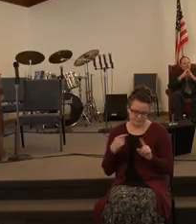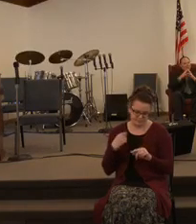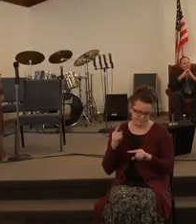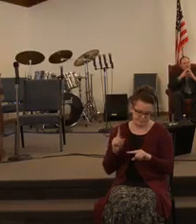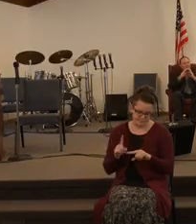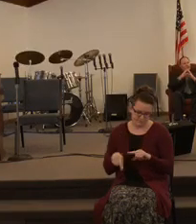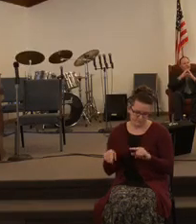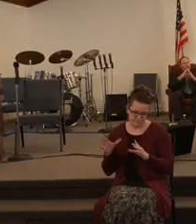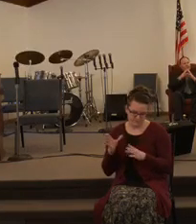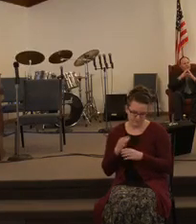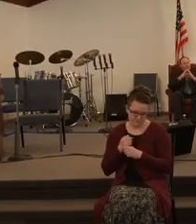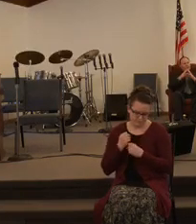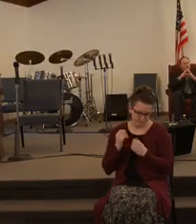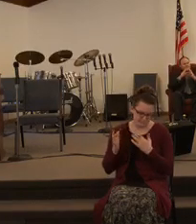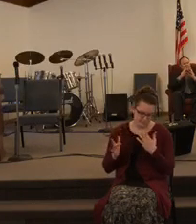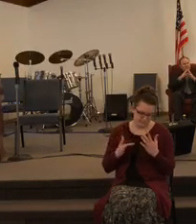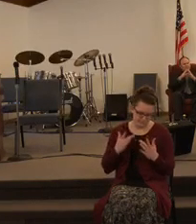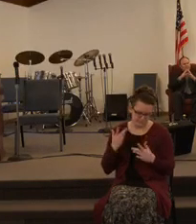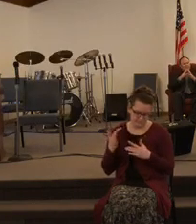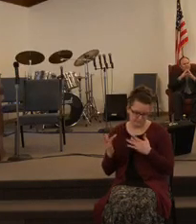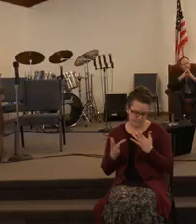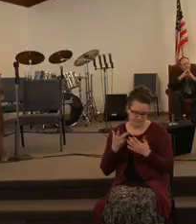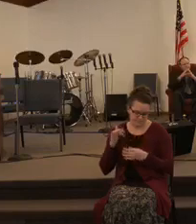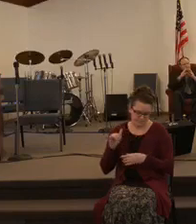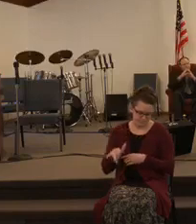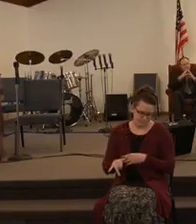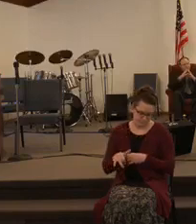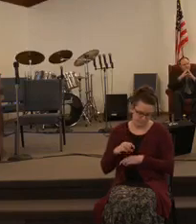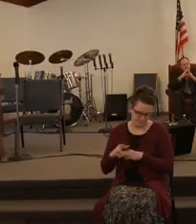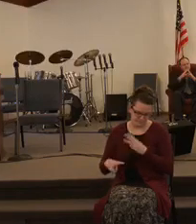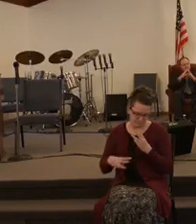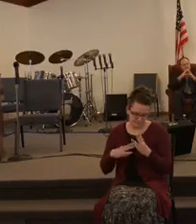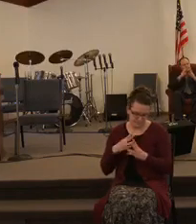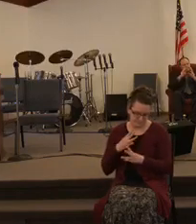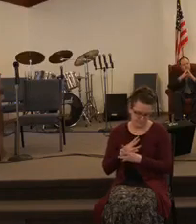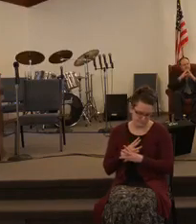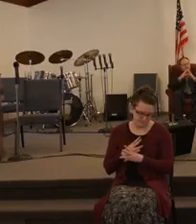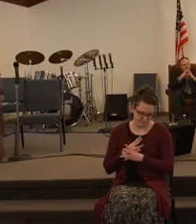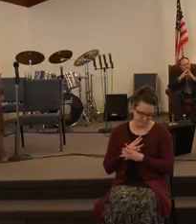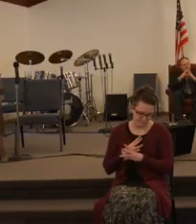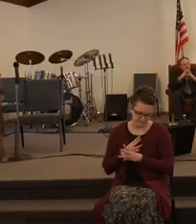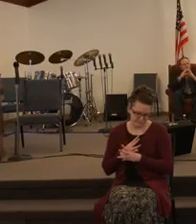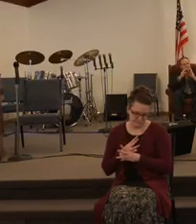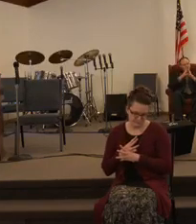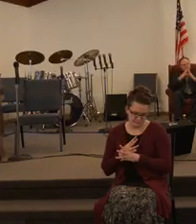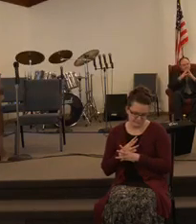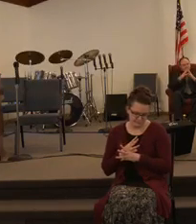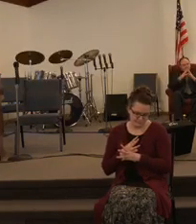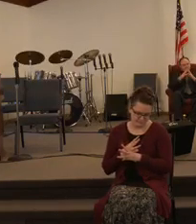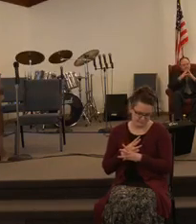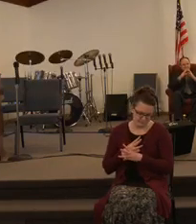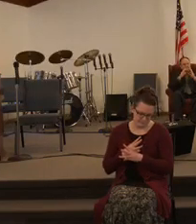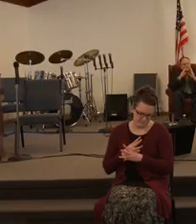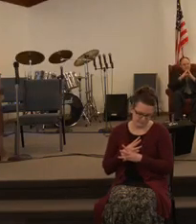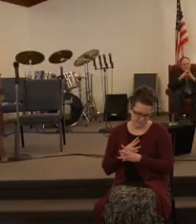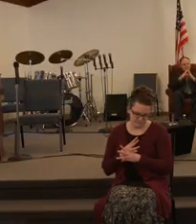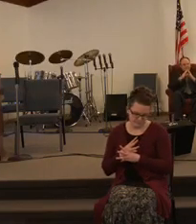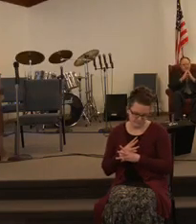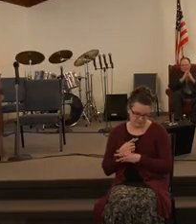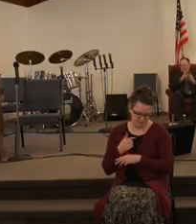About this world But it can give Oh, I